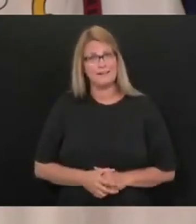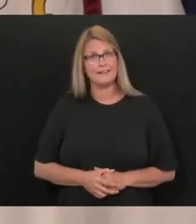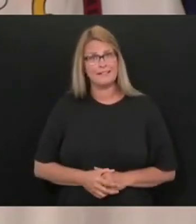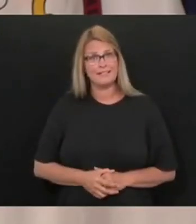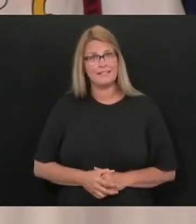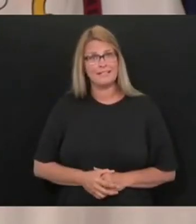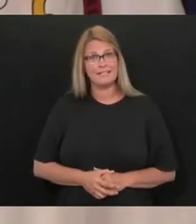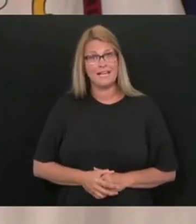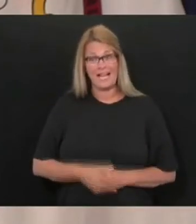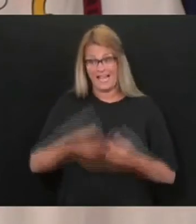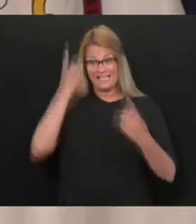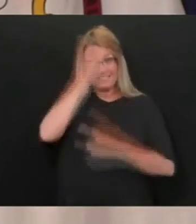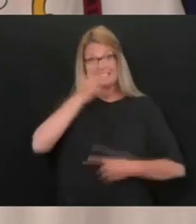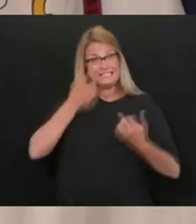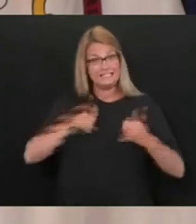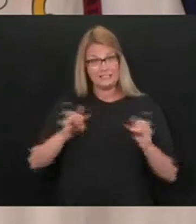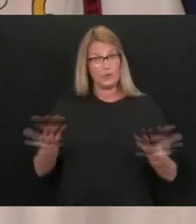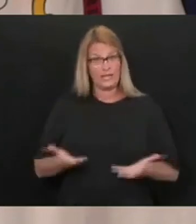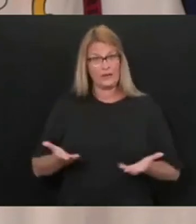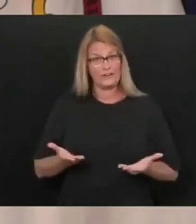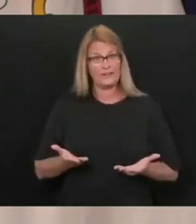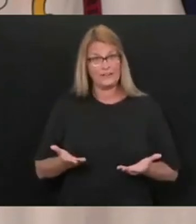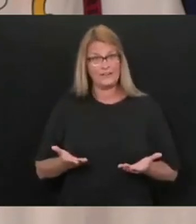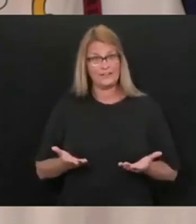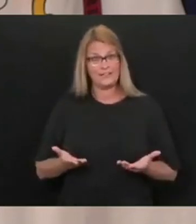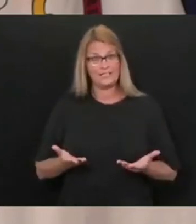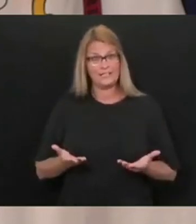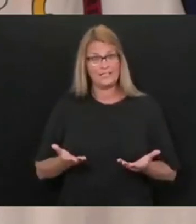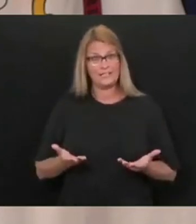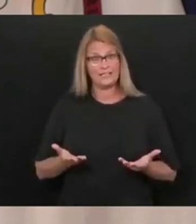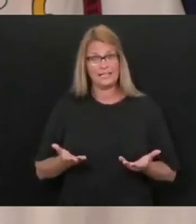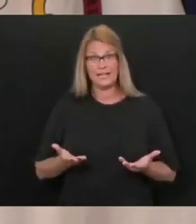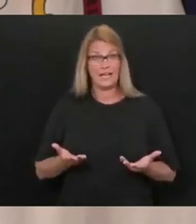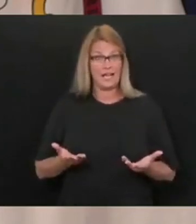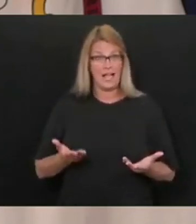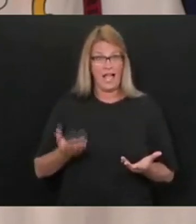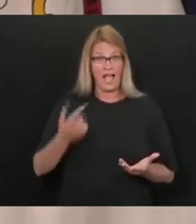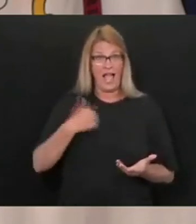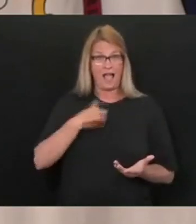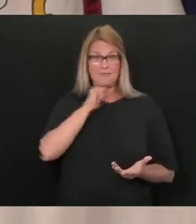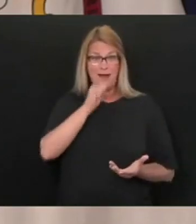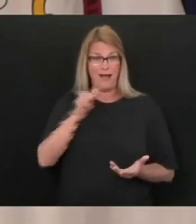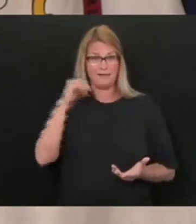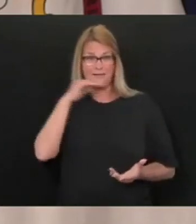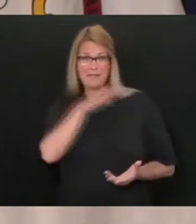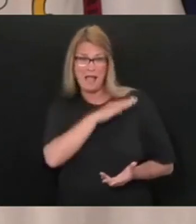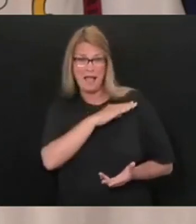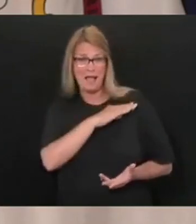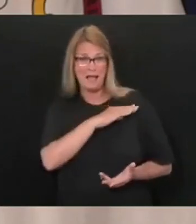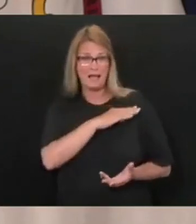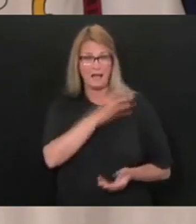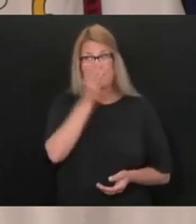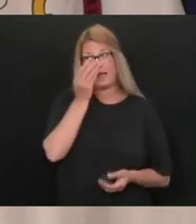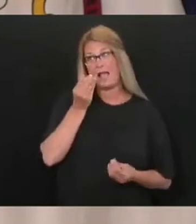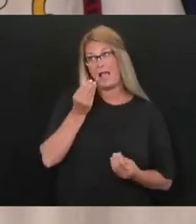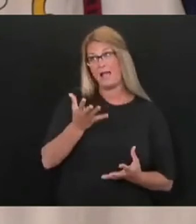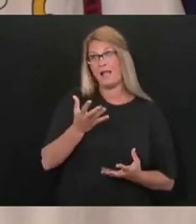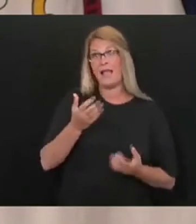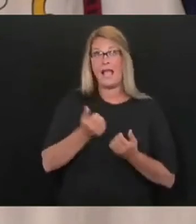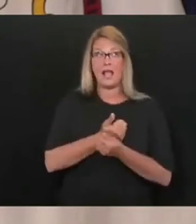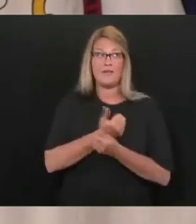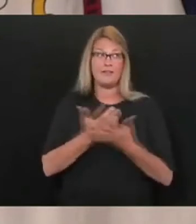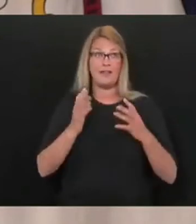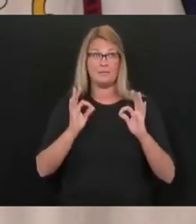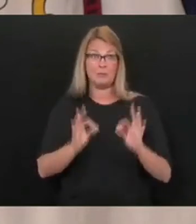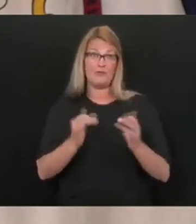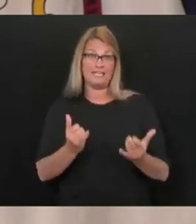This disease is right here. You know, I'm not going to sit here and tell you, oh, don't worry a bit about anything, everything's good. There will be